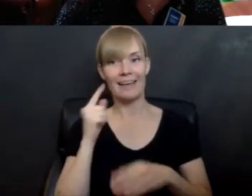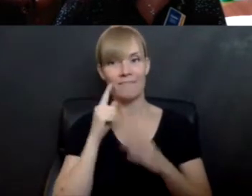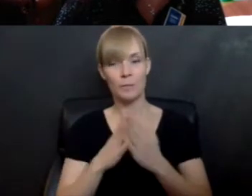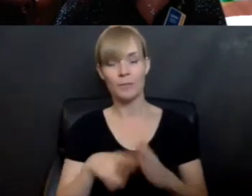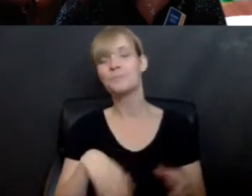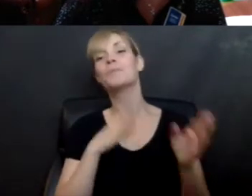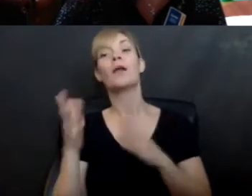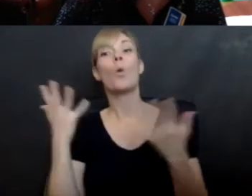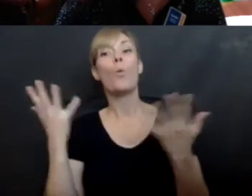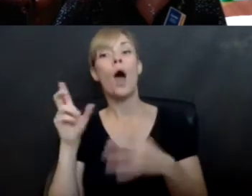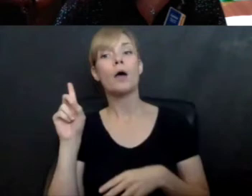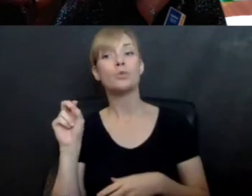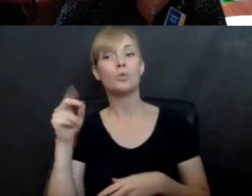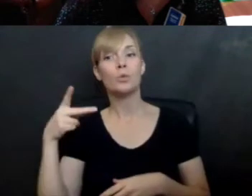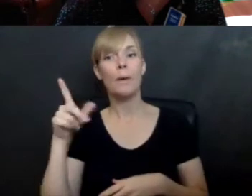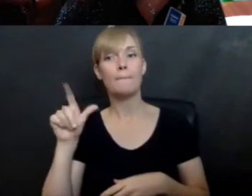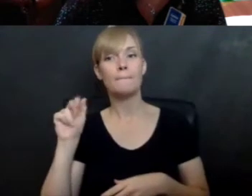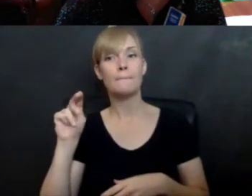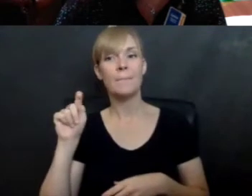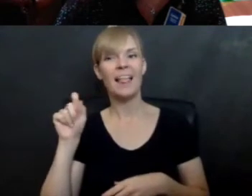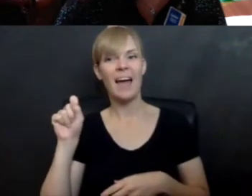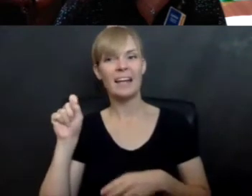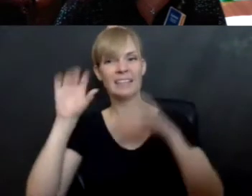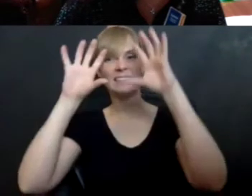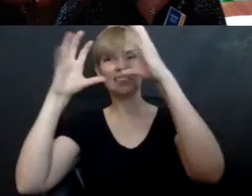like to read? Like planets in the sky.